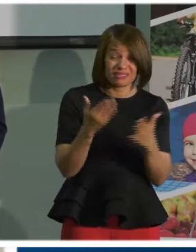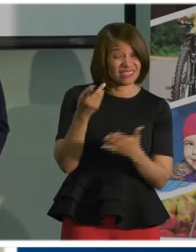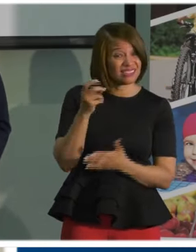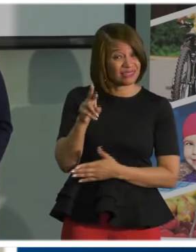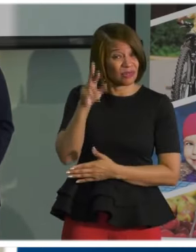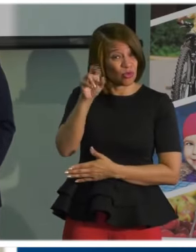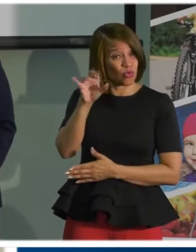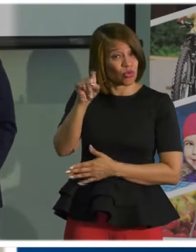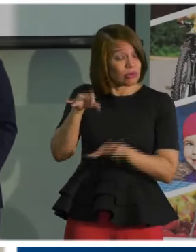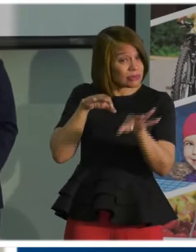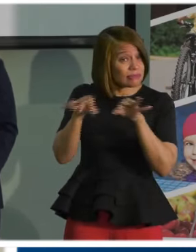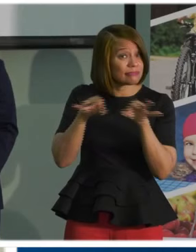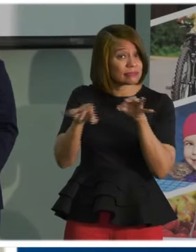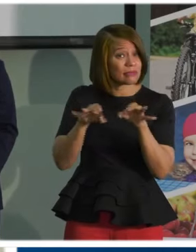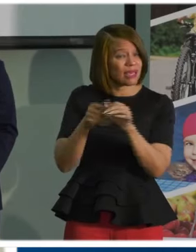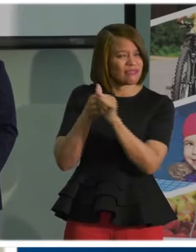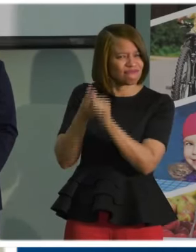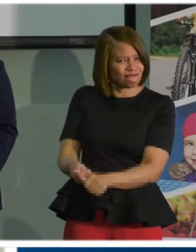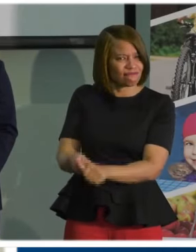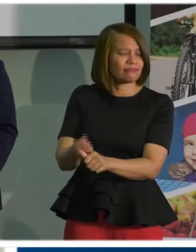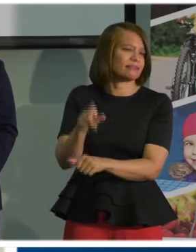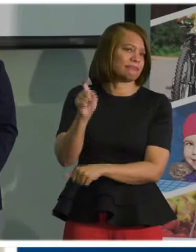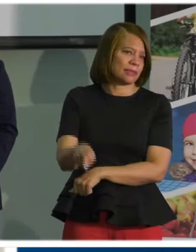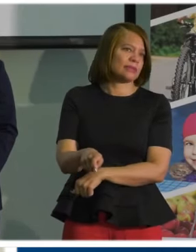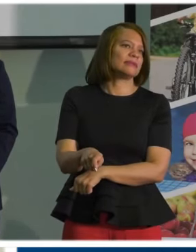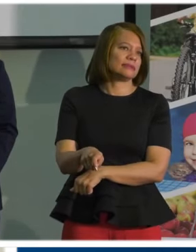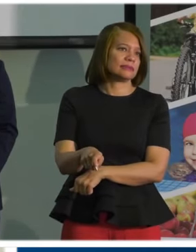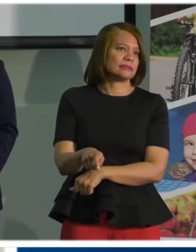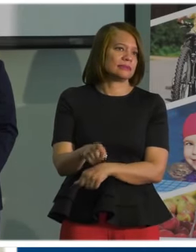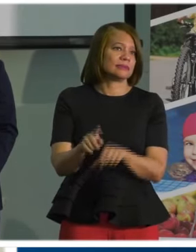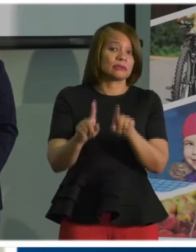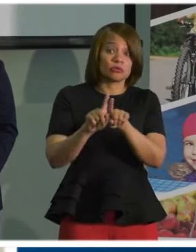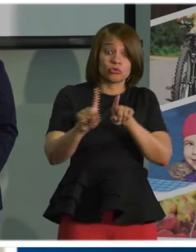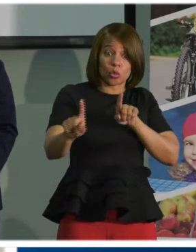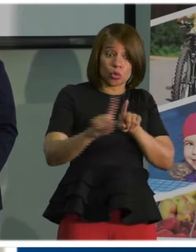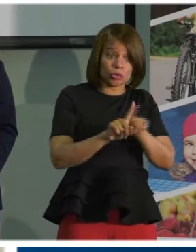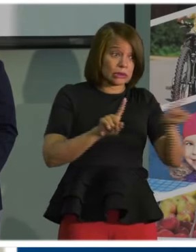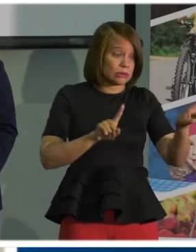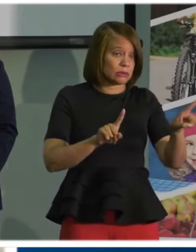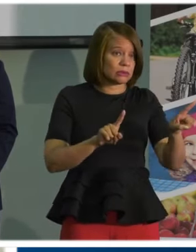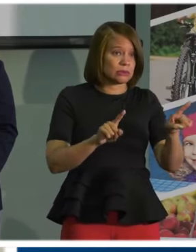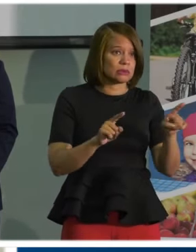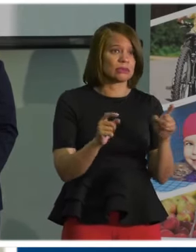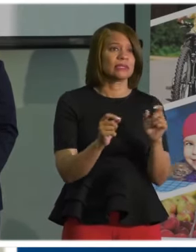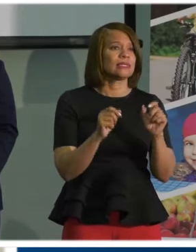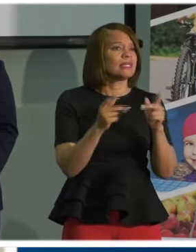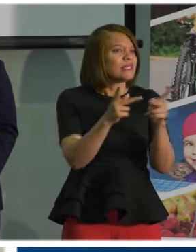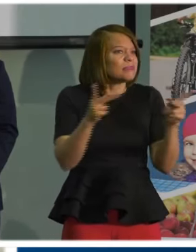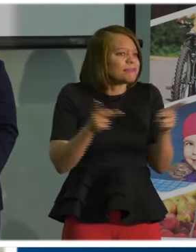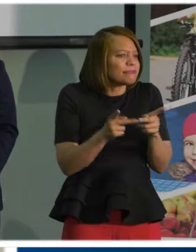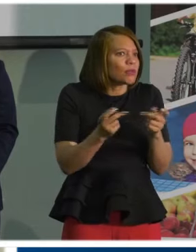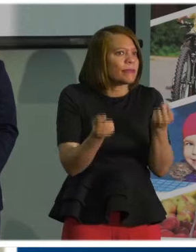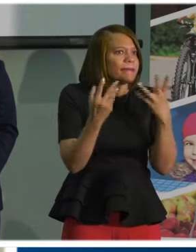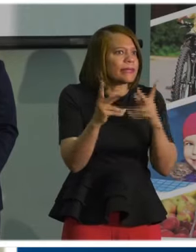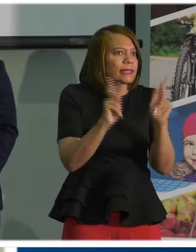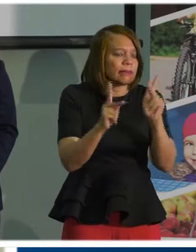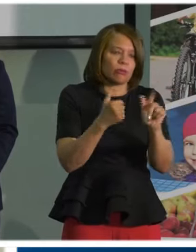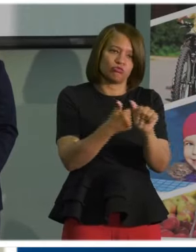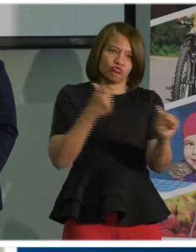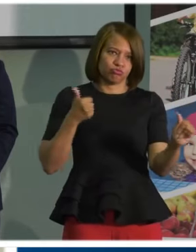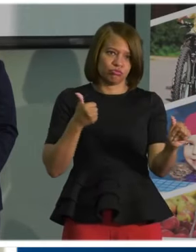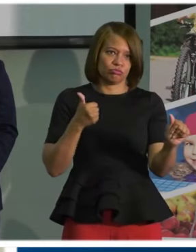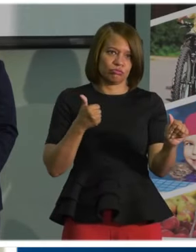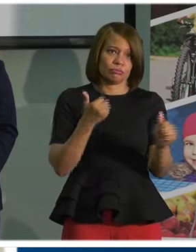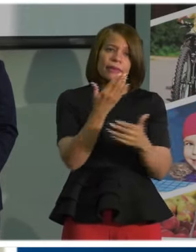laid out. Social distancing, avoiding large gatherings, washing our hands, and